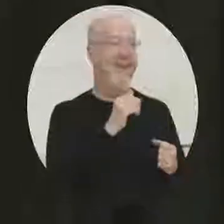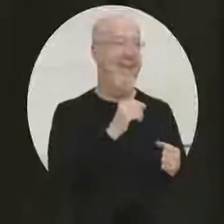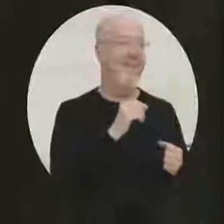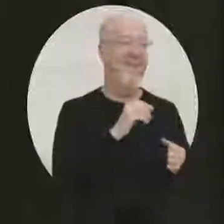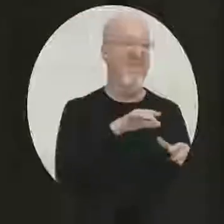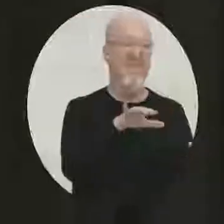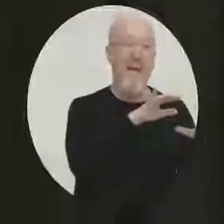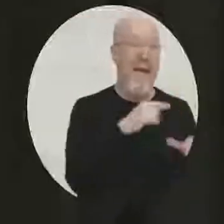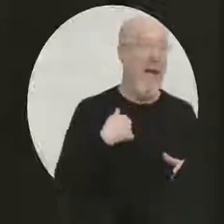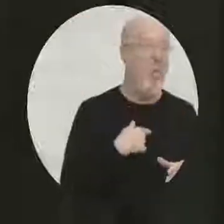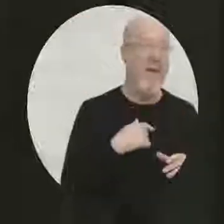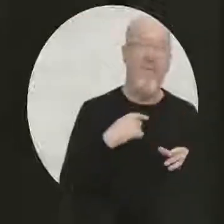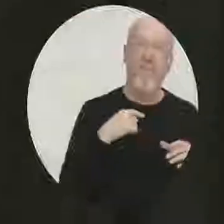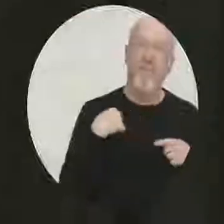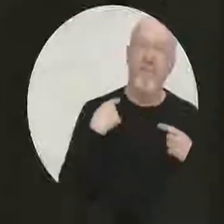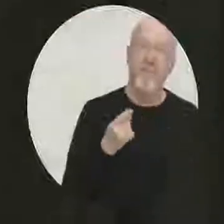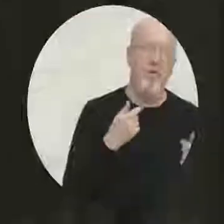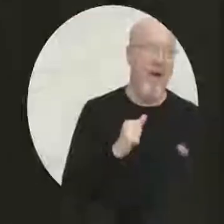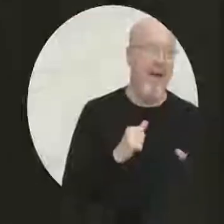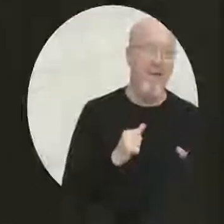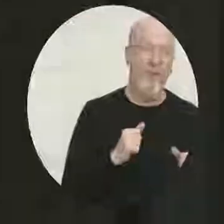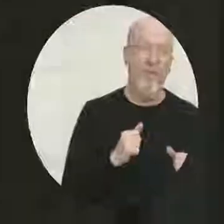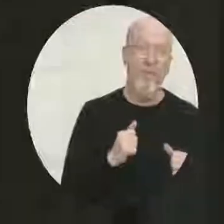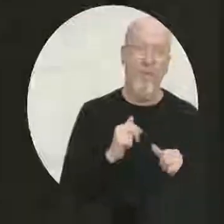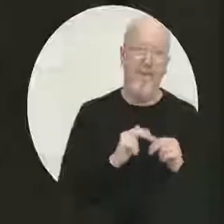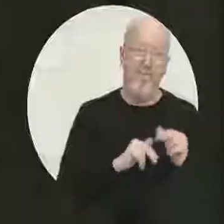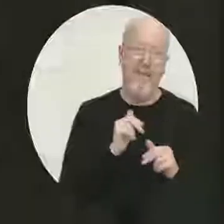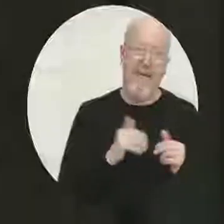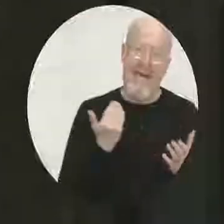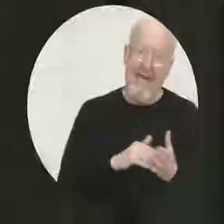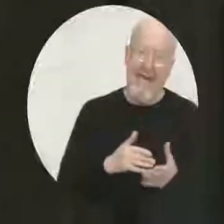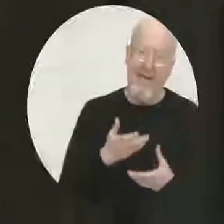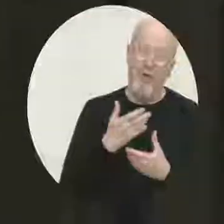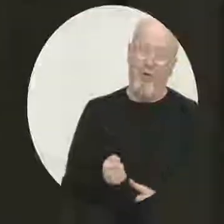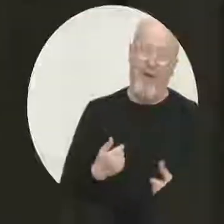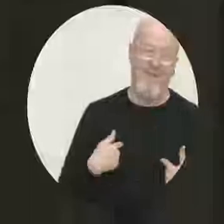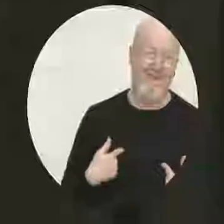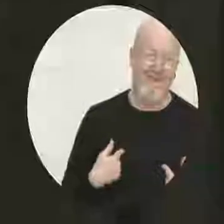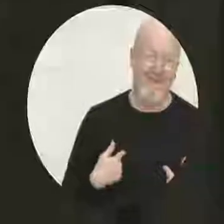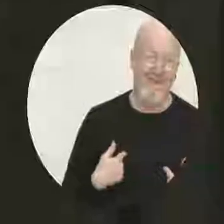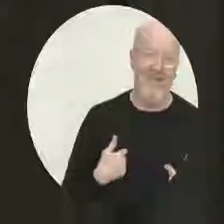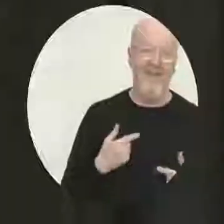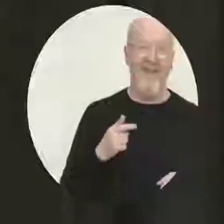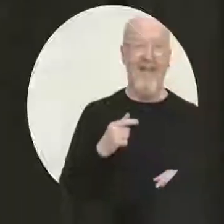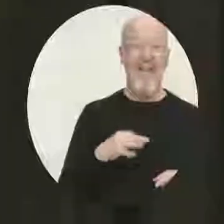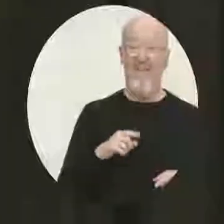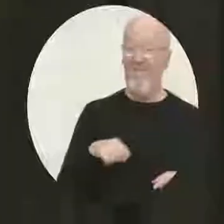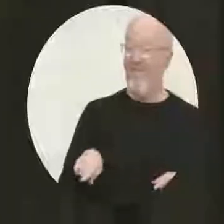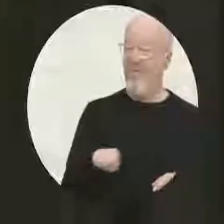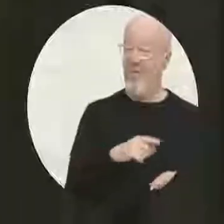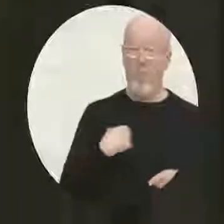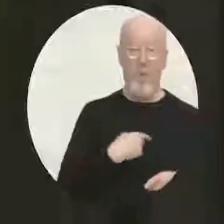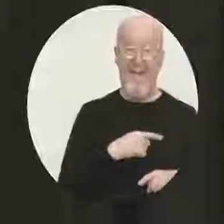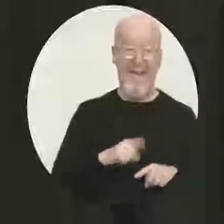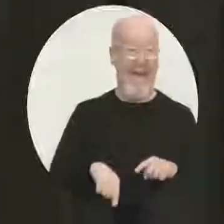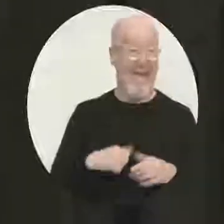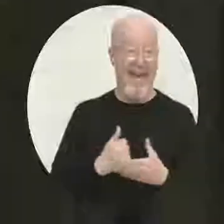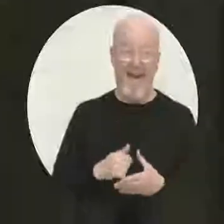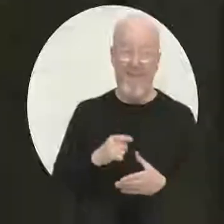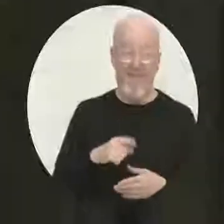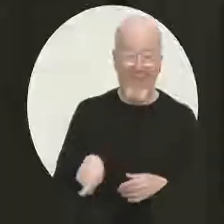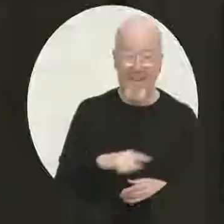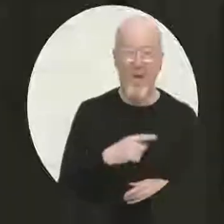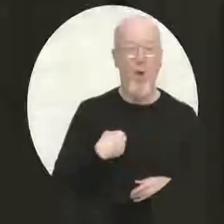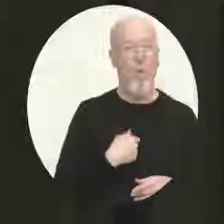successfully, to restore that credibility. But in the end, if we can't be there for when people need us the most, then we need to be there